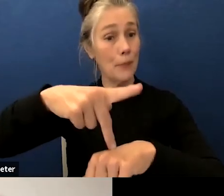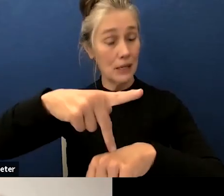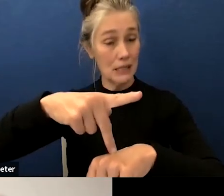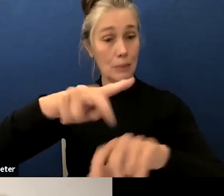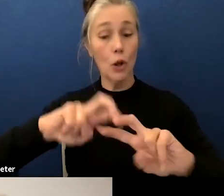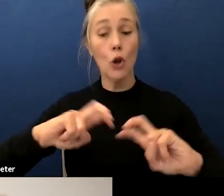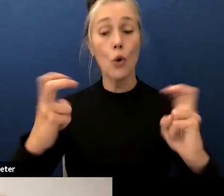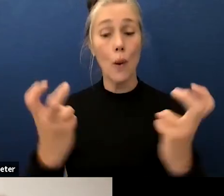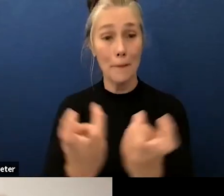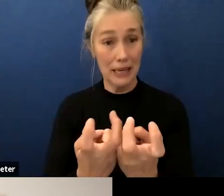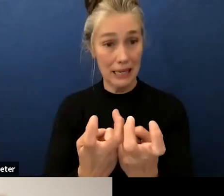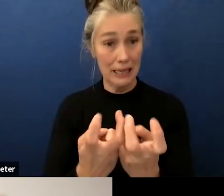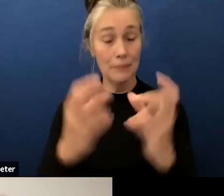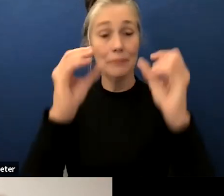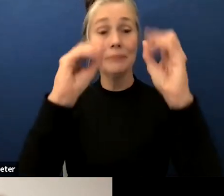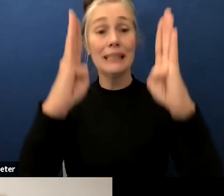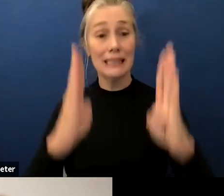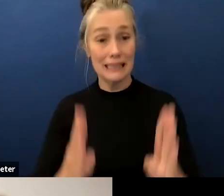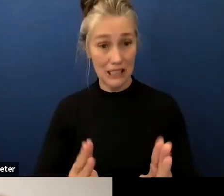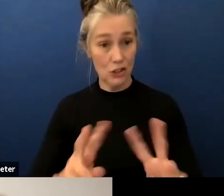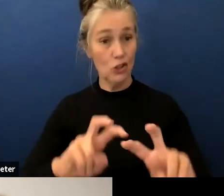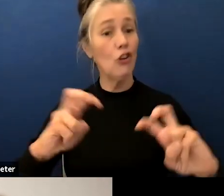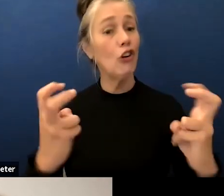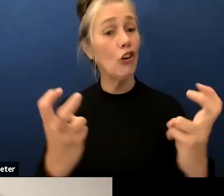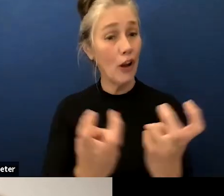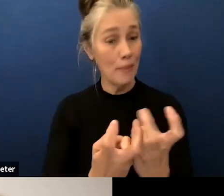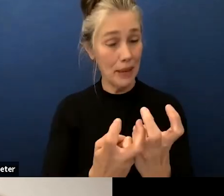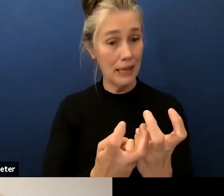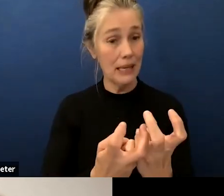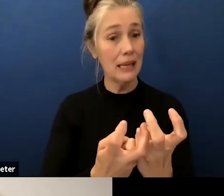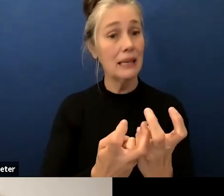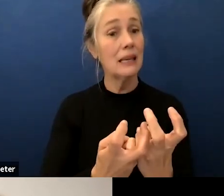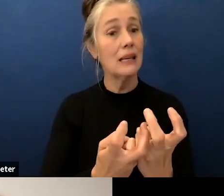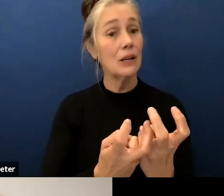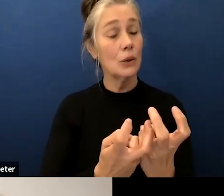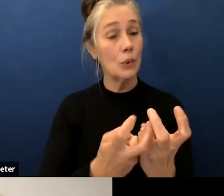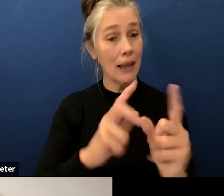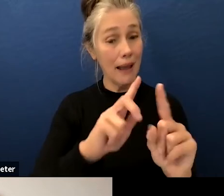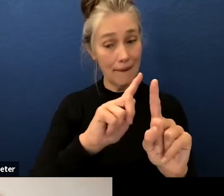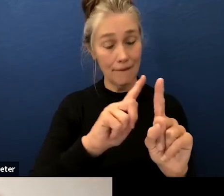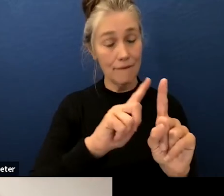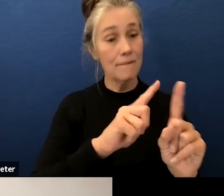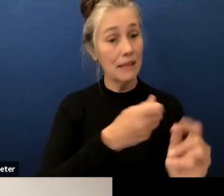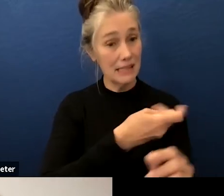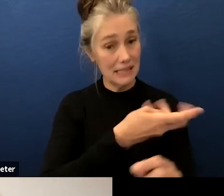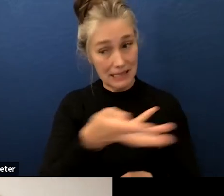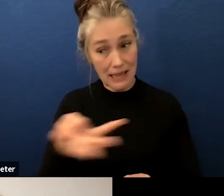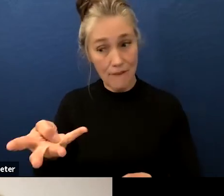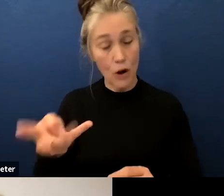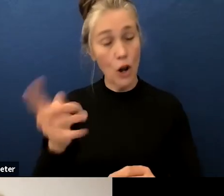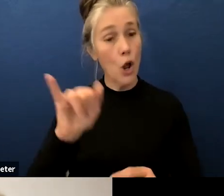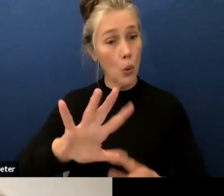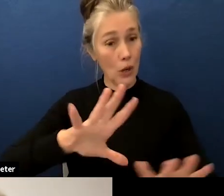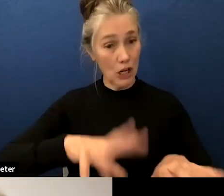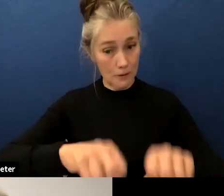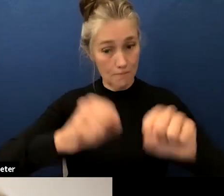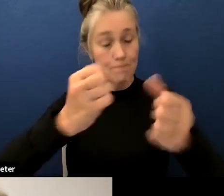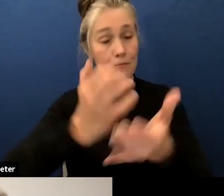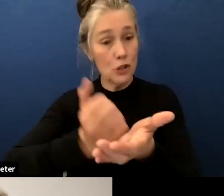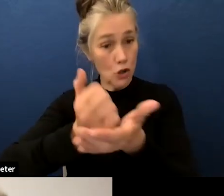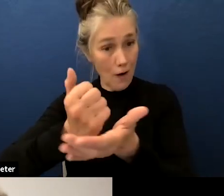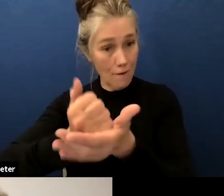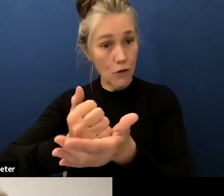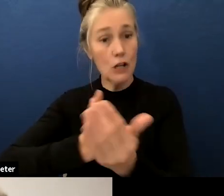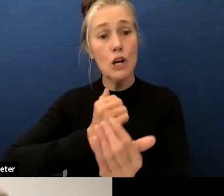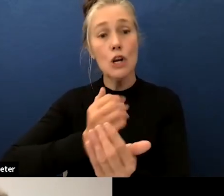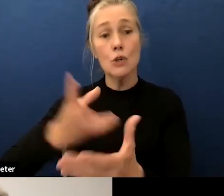teacher committees as well that we could start with and continue moving forward so that it can help